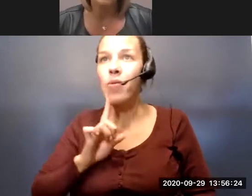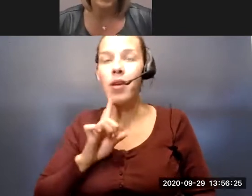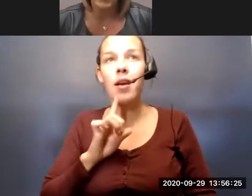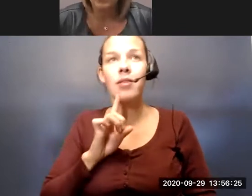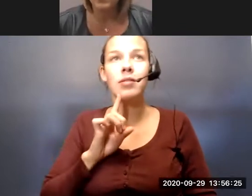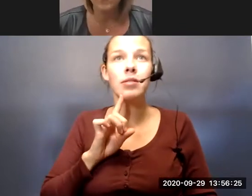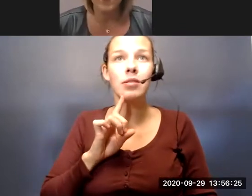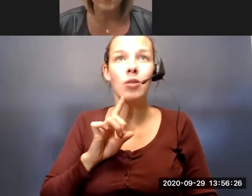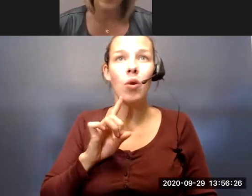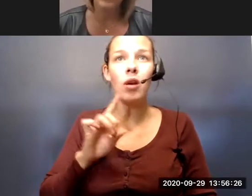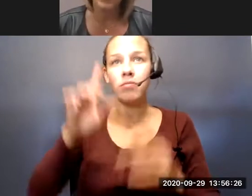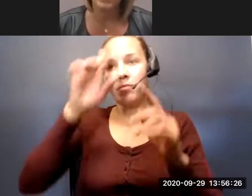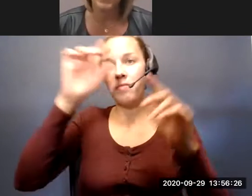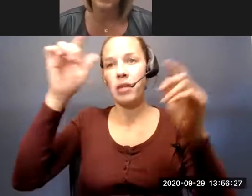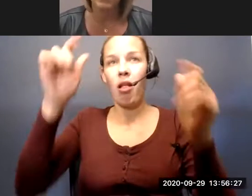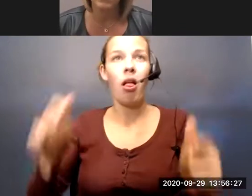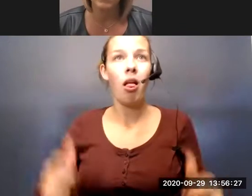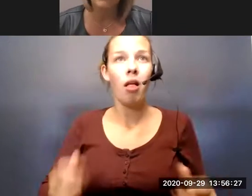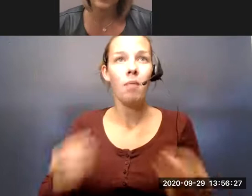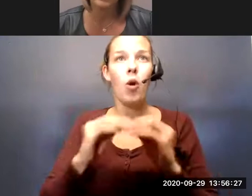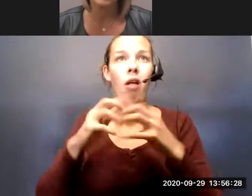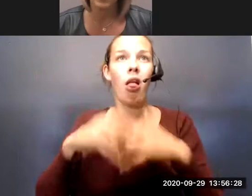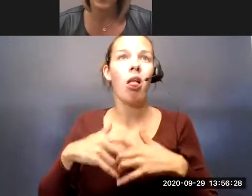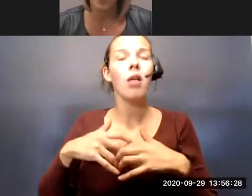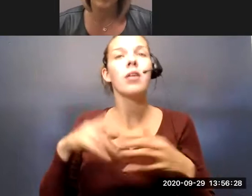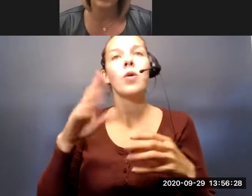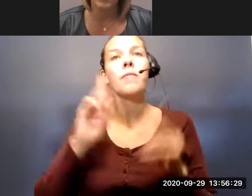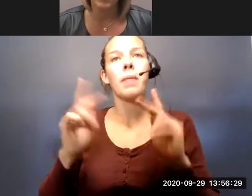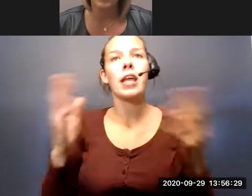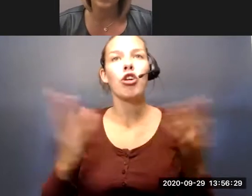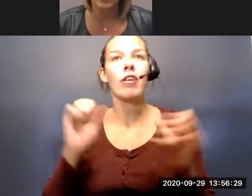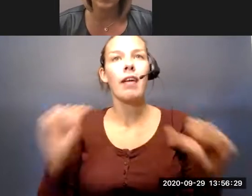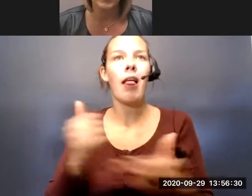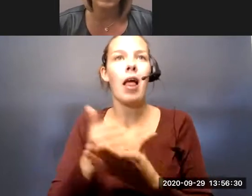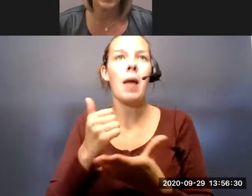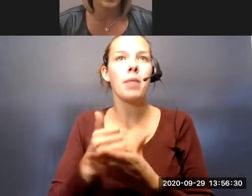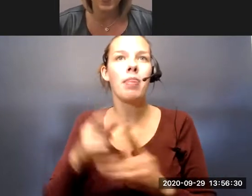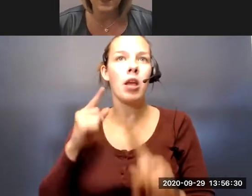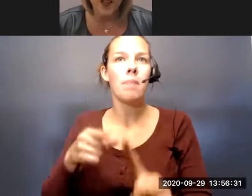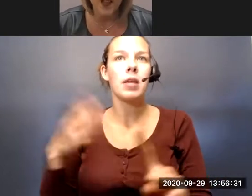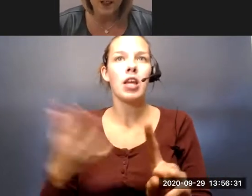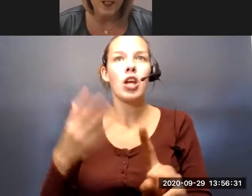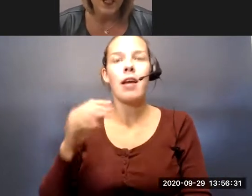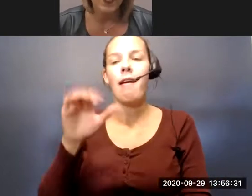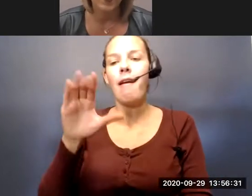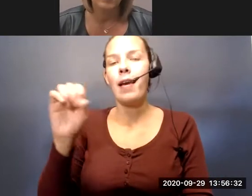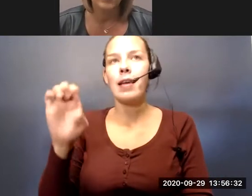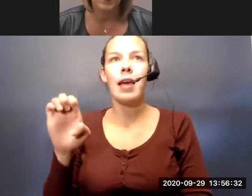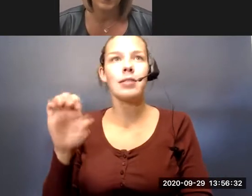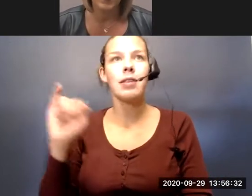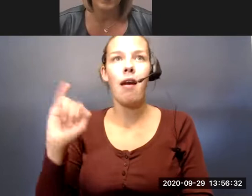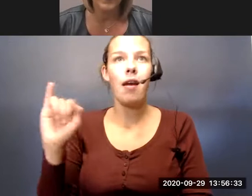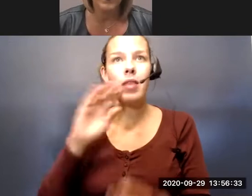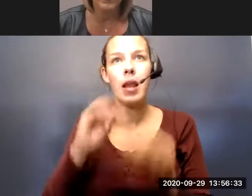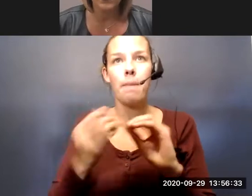frayed edges from a mental health perspective, we have folks here that can help and they can be reached here at KSI. The